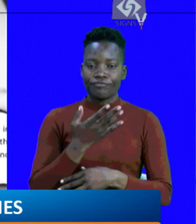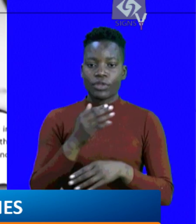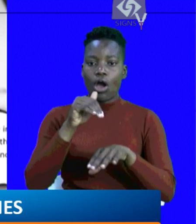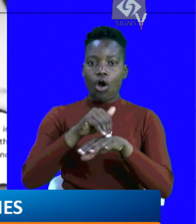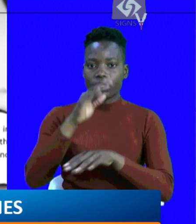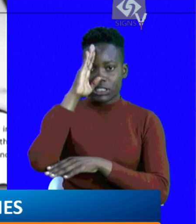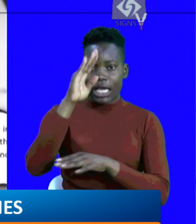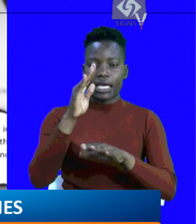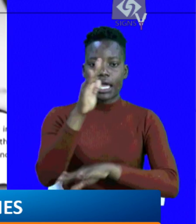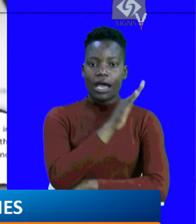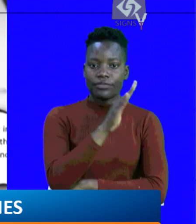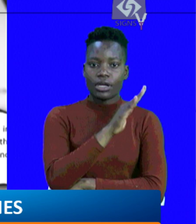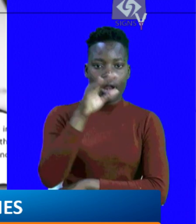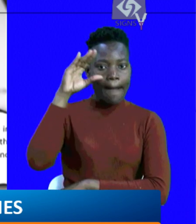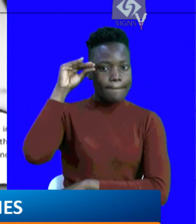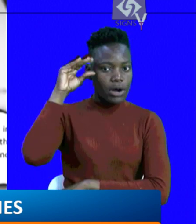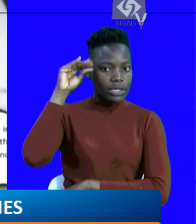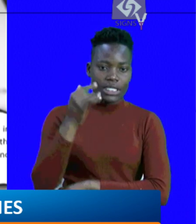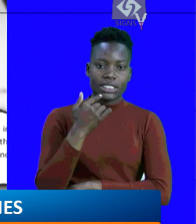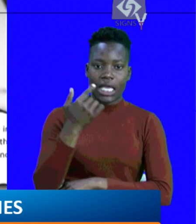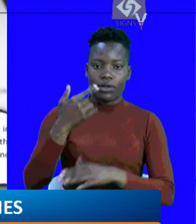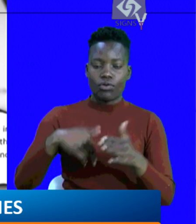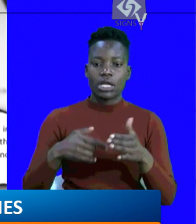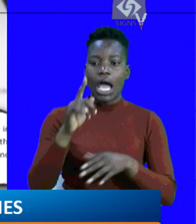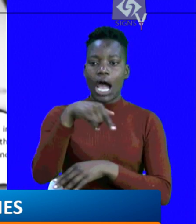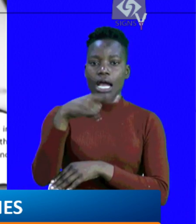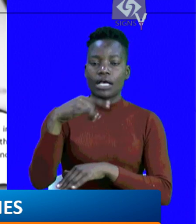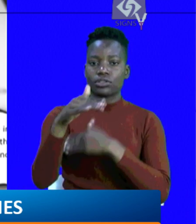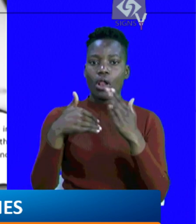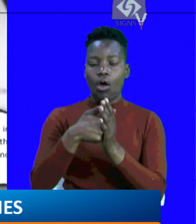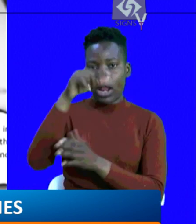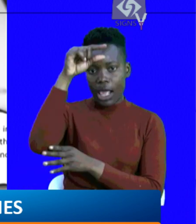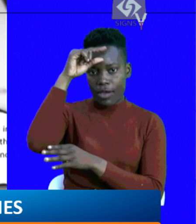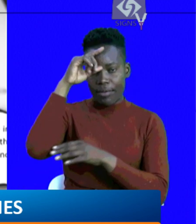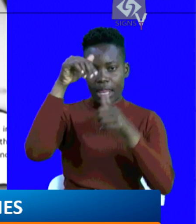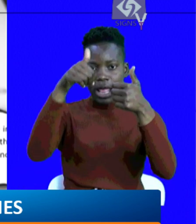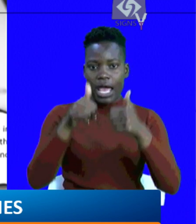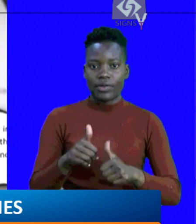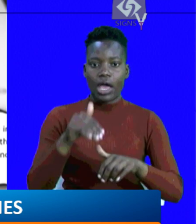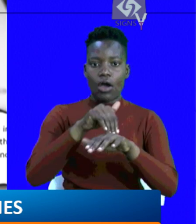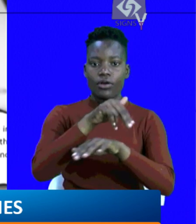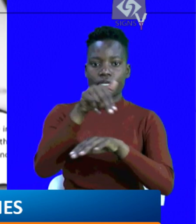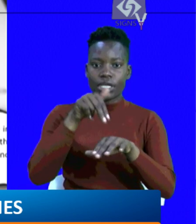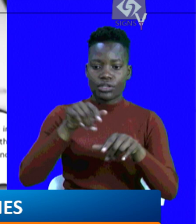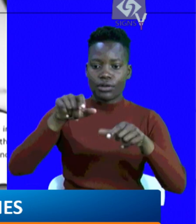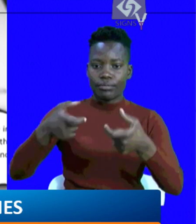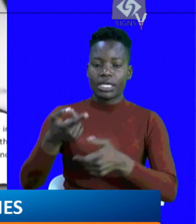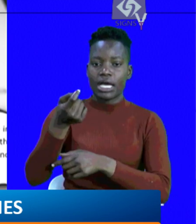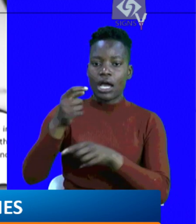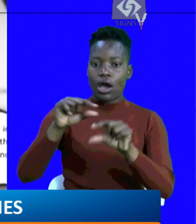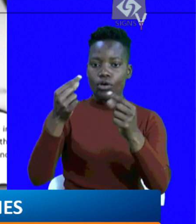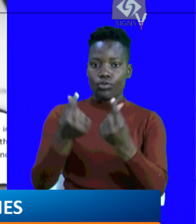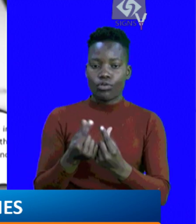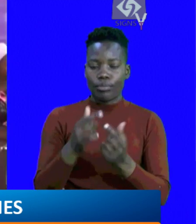on Sunday afternoon, Moses Courier purported to cancel all government advertising on the National Media Group